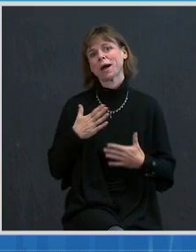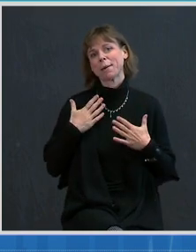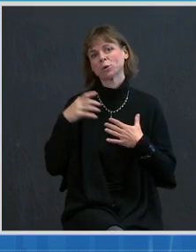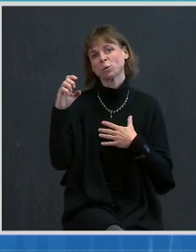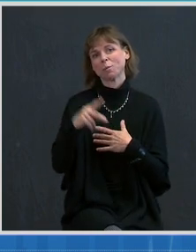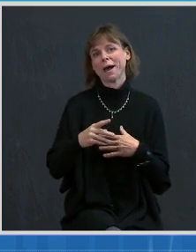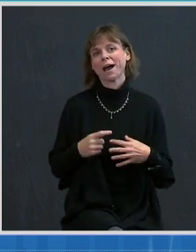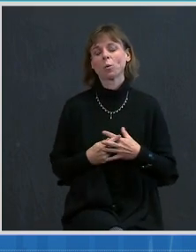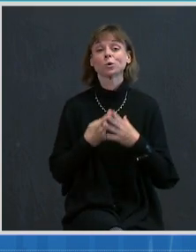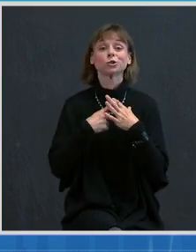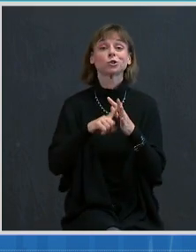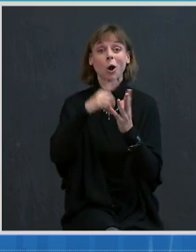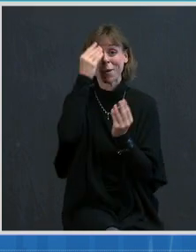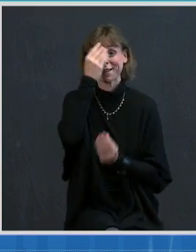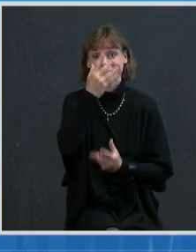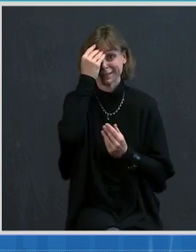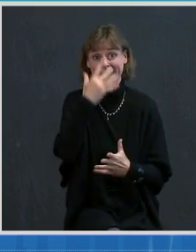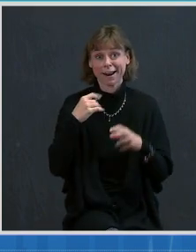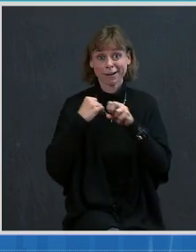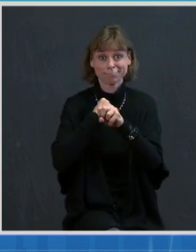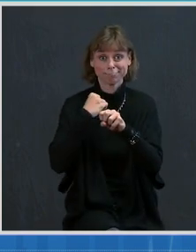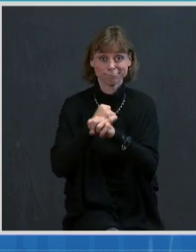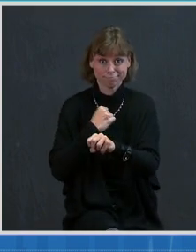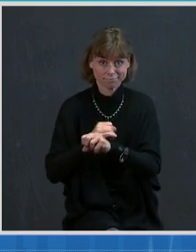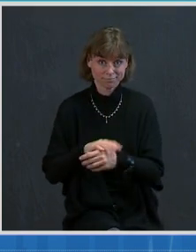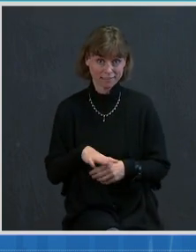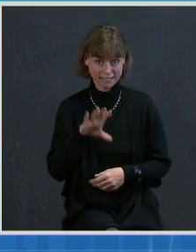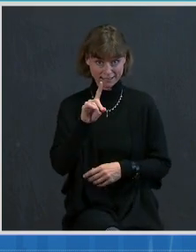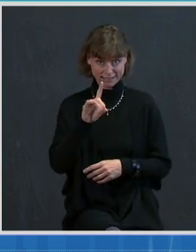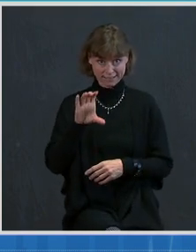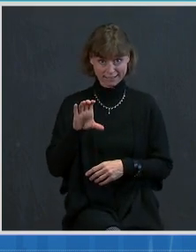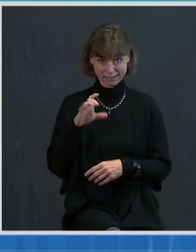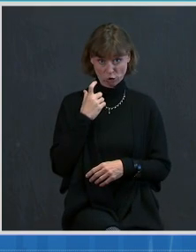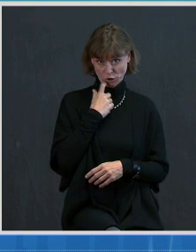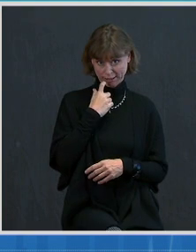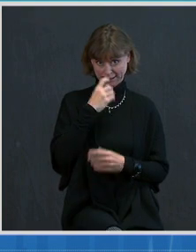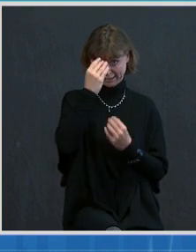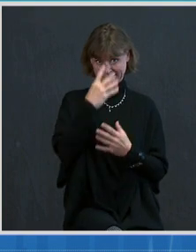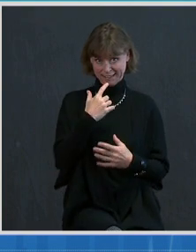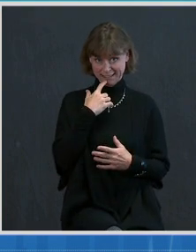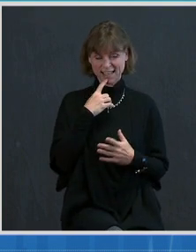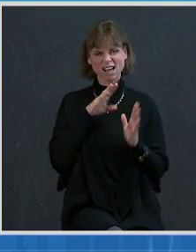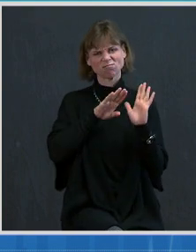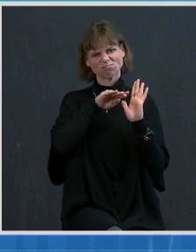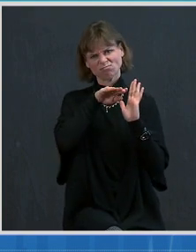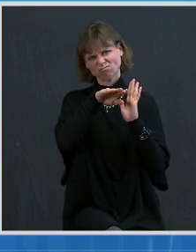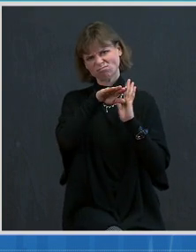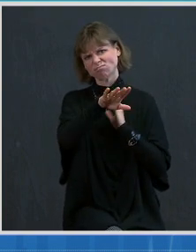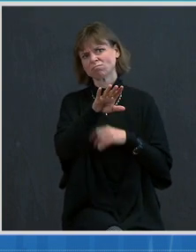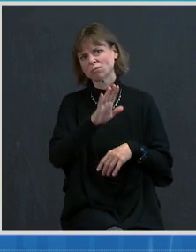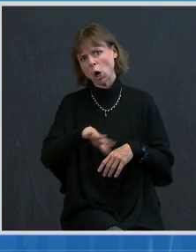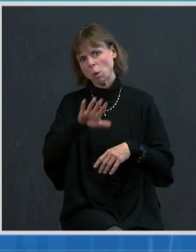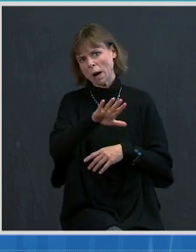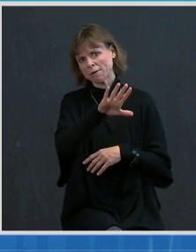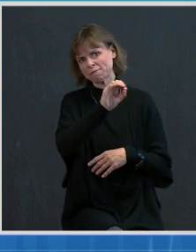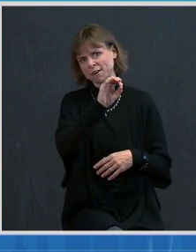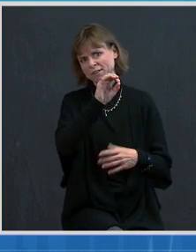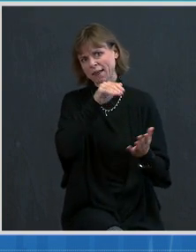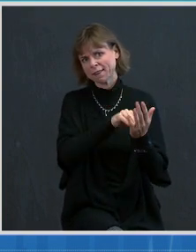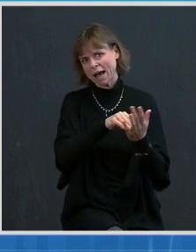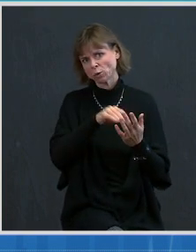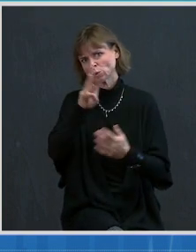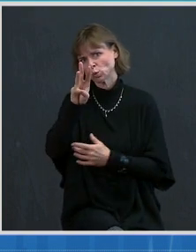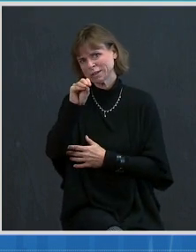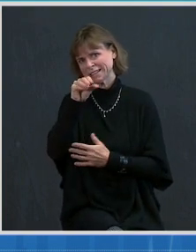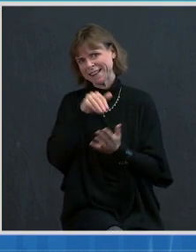Let's begin with the data. CDC's most recent data show cases continue to fluctuate somewhere between 50,000 and 60,000 per